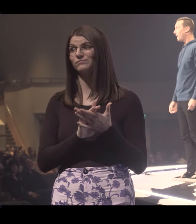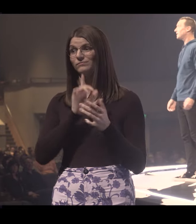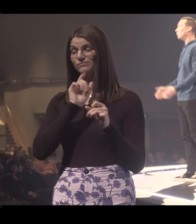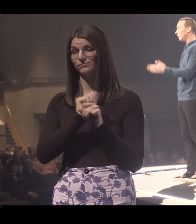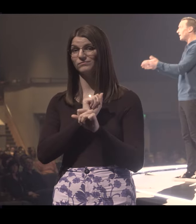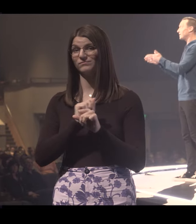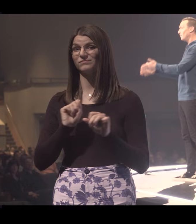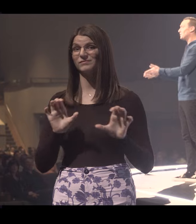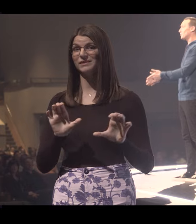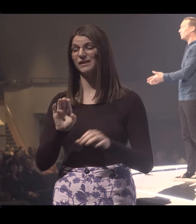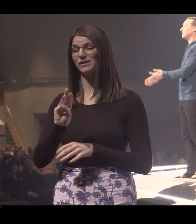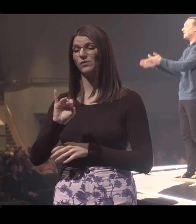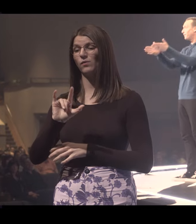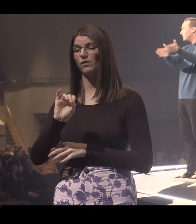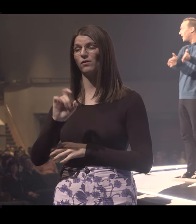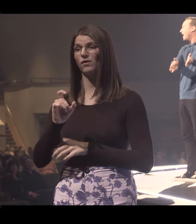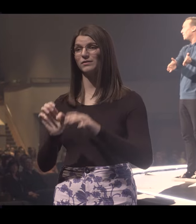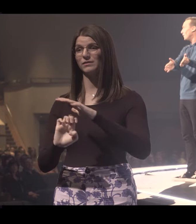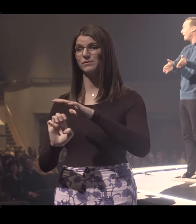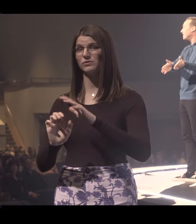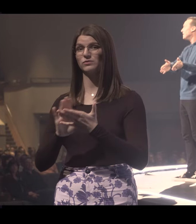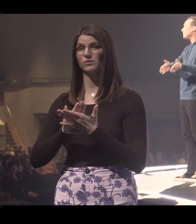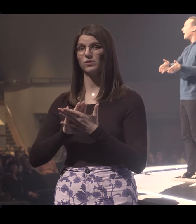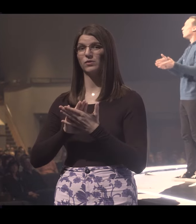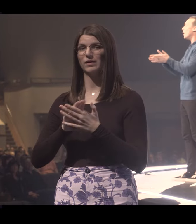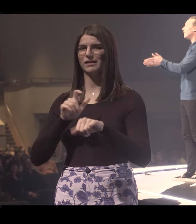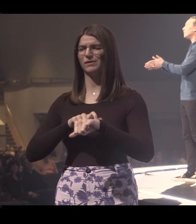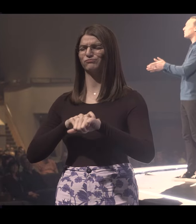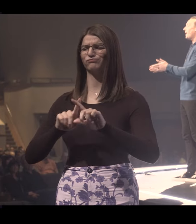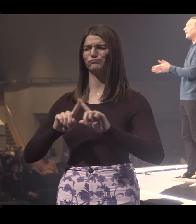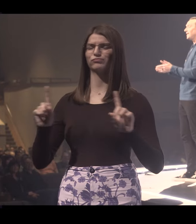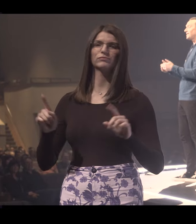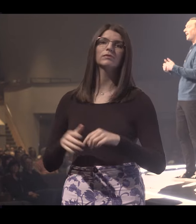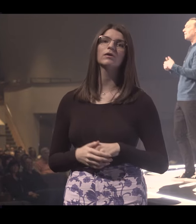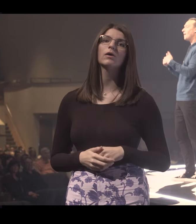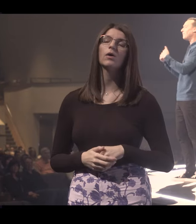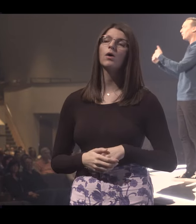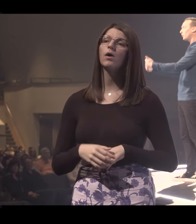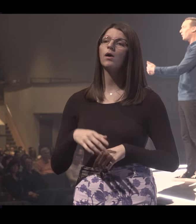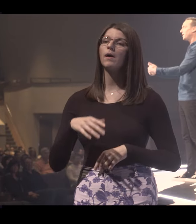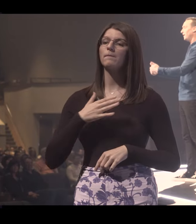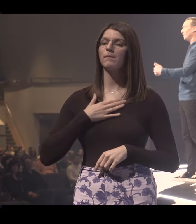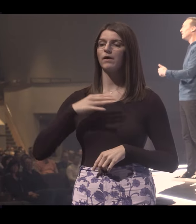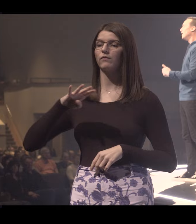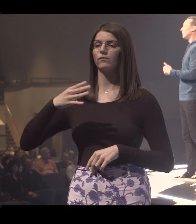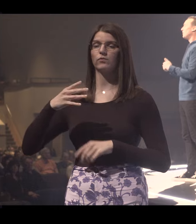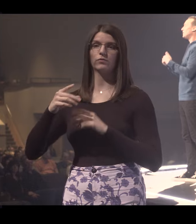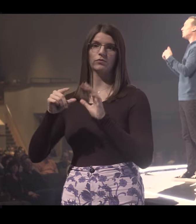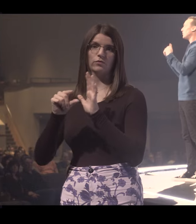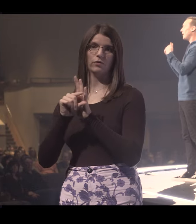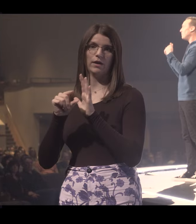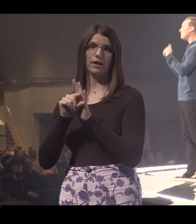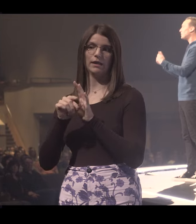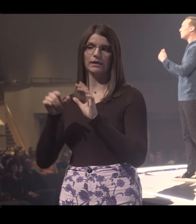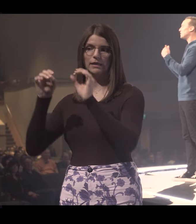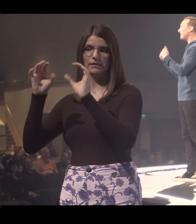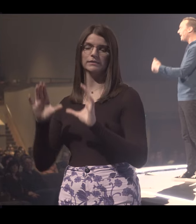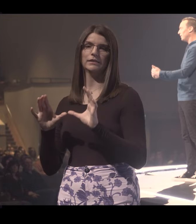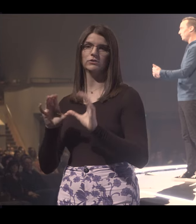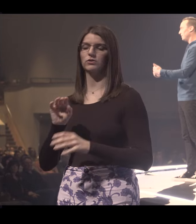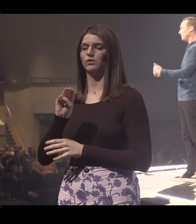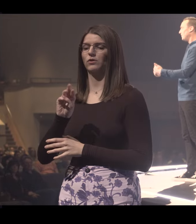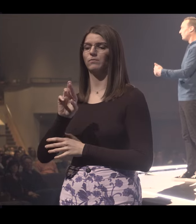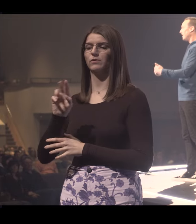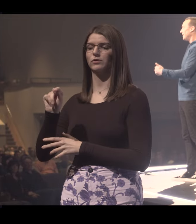You better believe they spanked in Wilcox Elementary School. It's a different time, right? And one of those spankings came my fourth grade year from a teacher